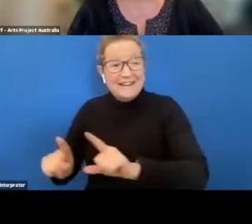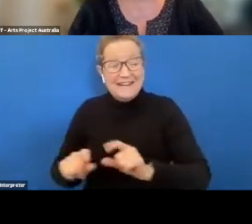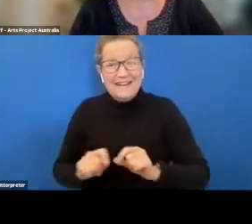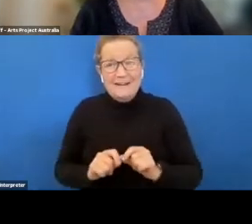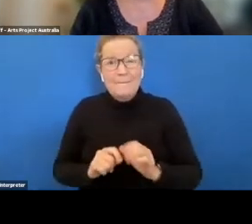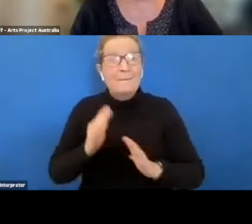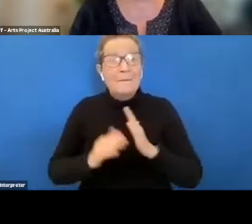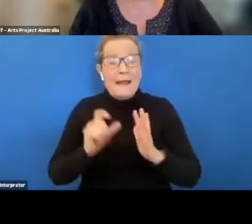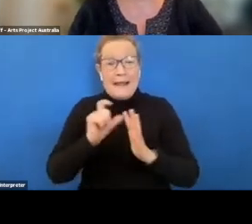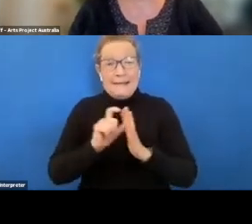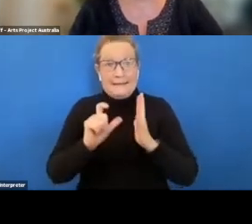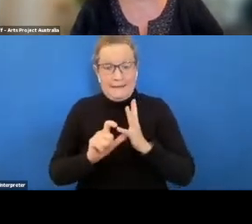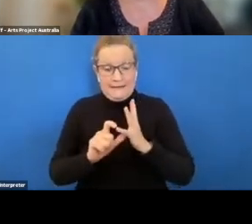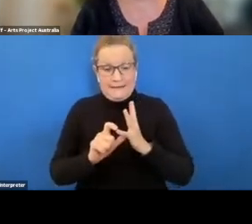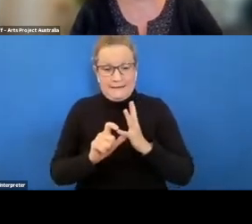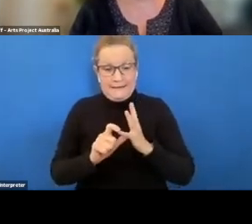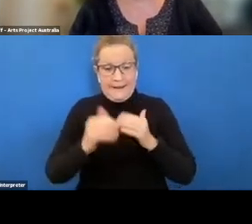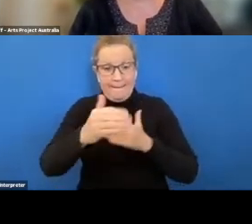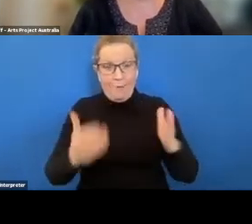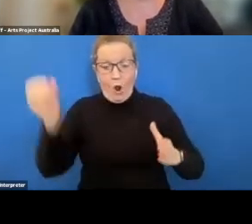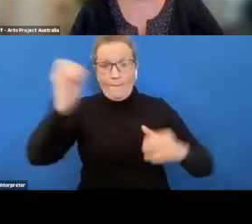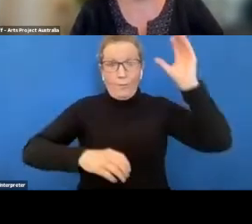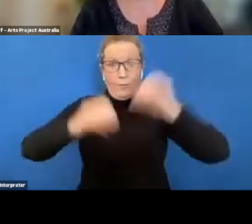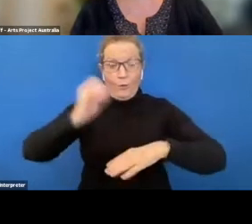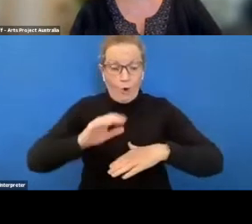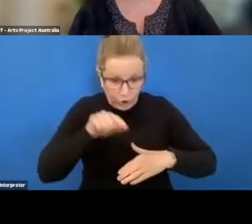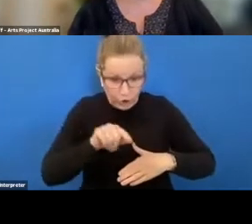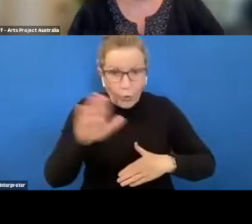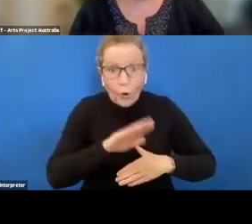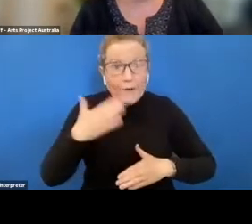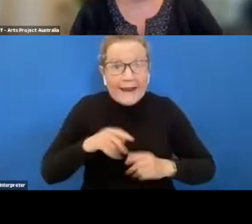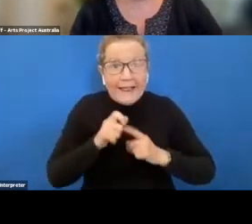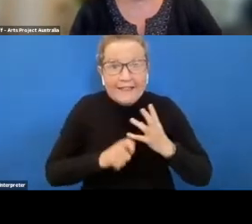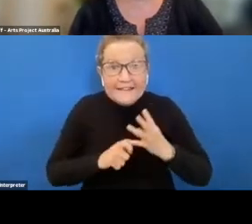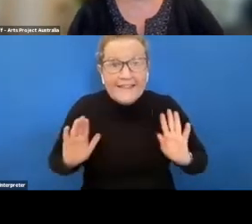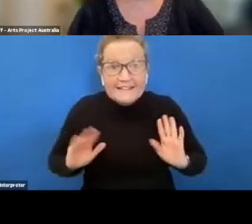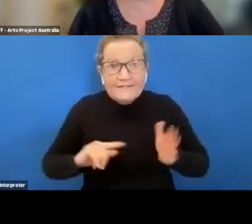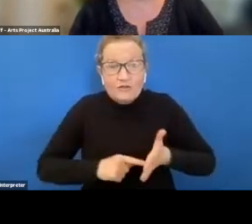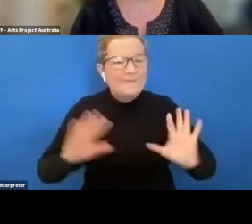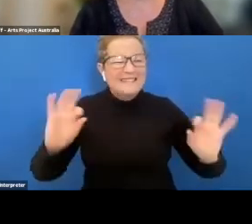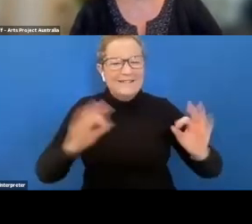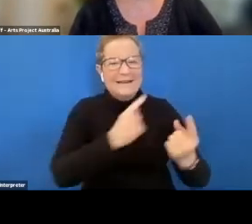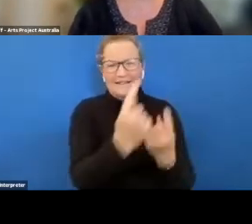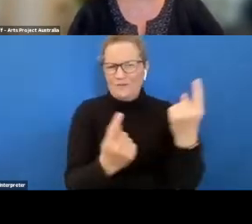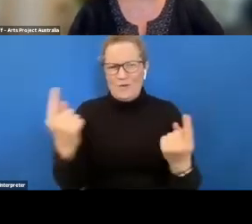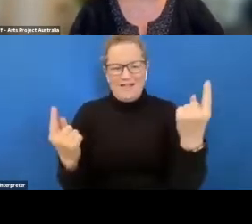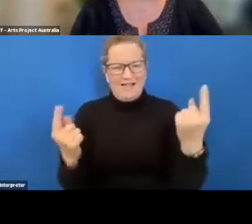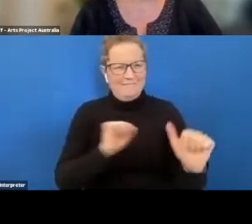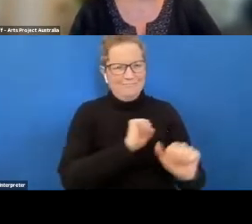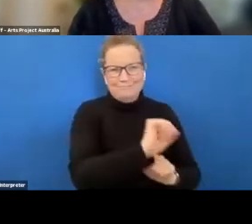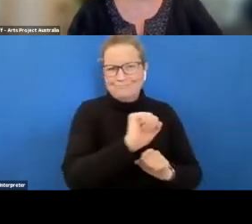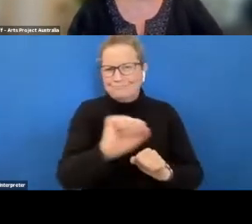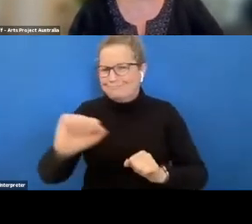disability in one box and say this is what everyone needs it's totally um up to the individual so that individual